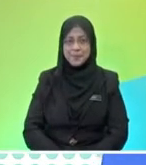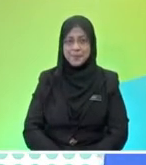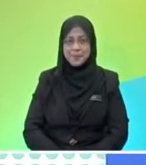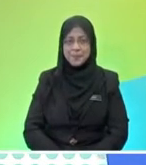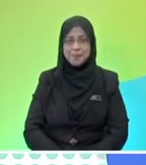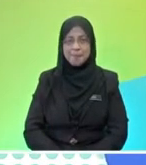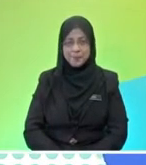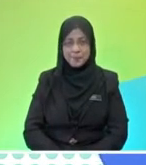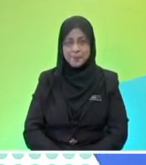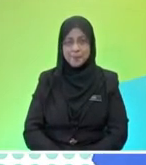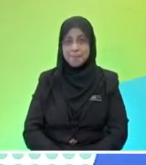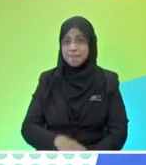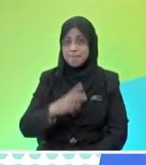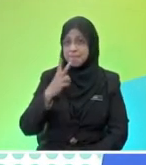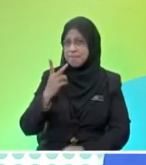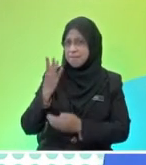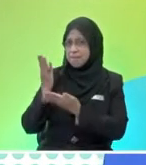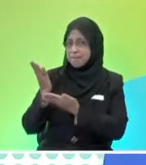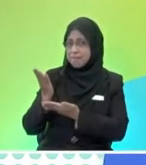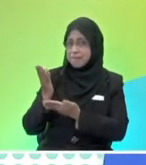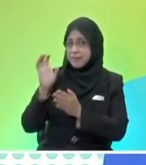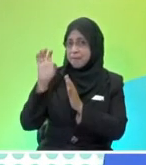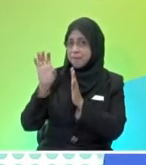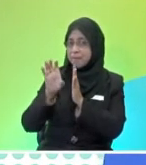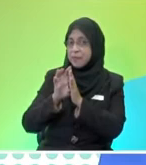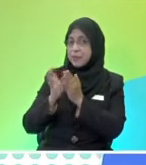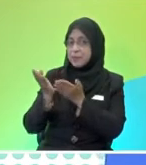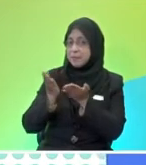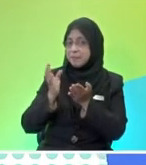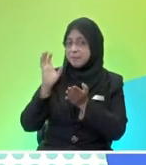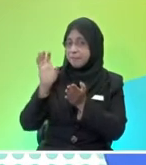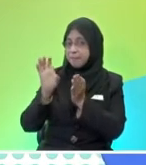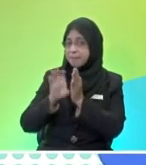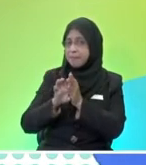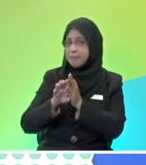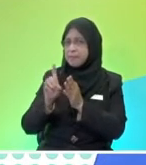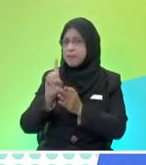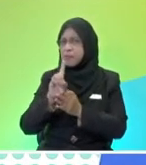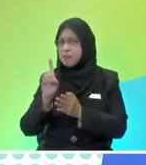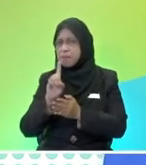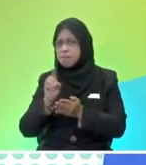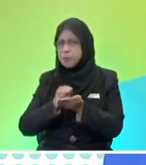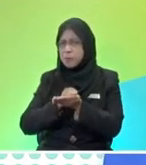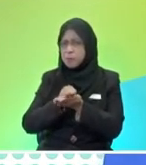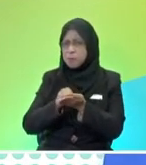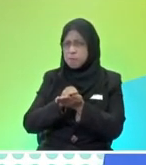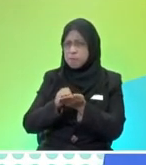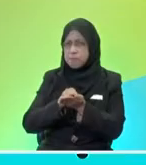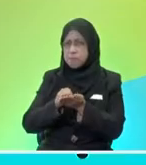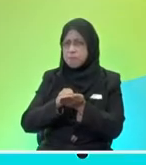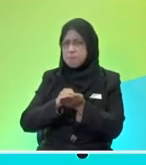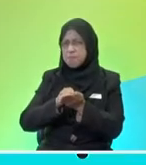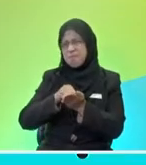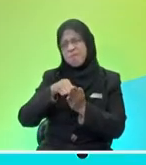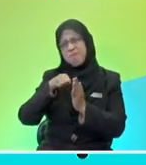Okay, Adam. Looking at this photo here, this slide, which type of surface has less